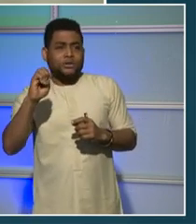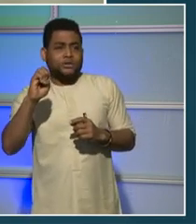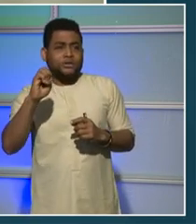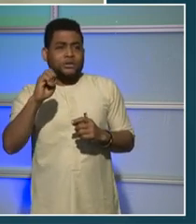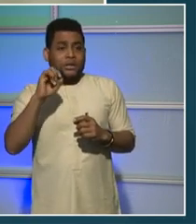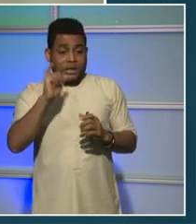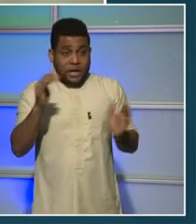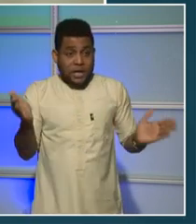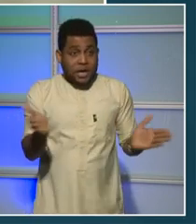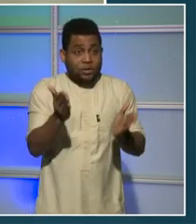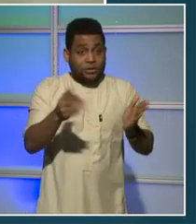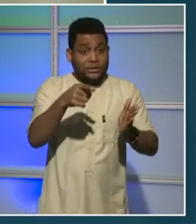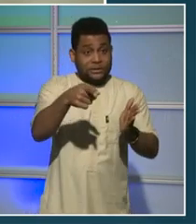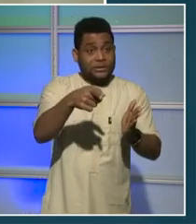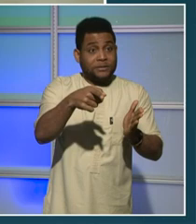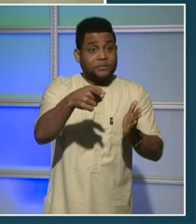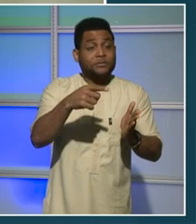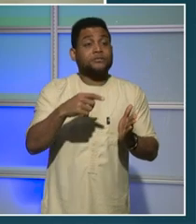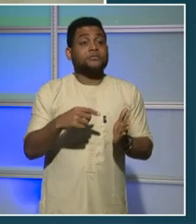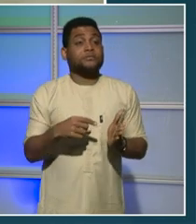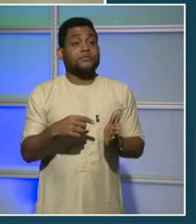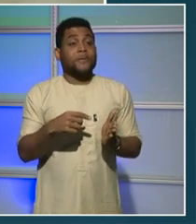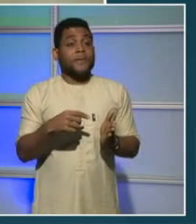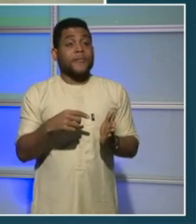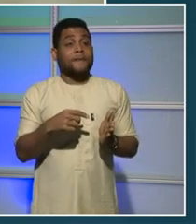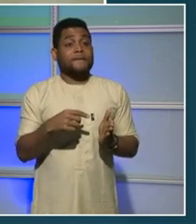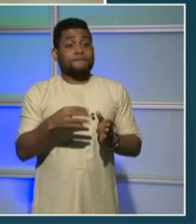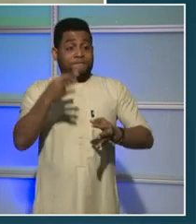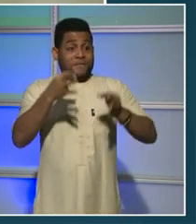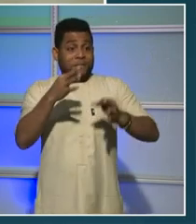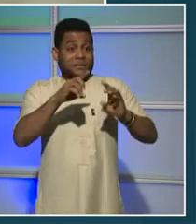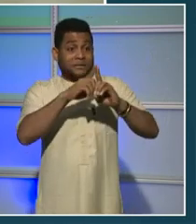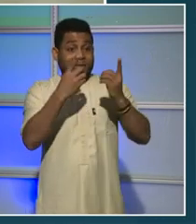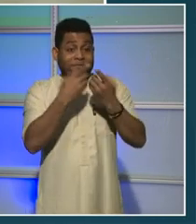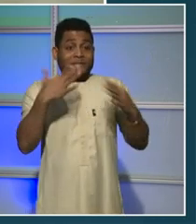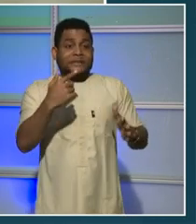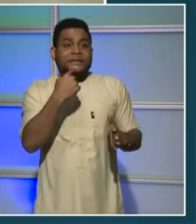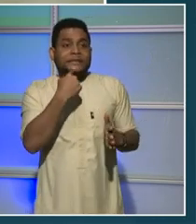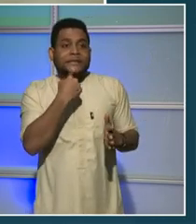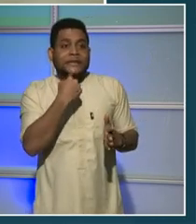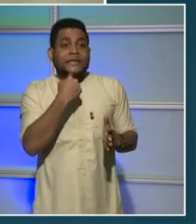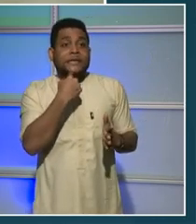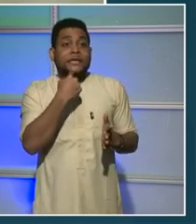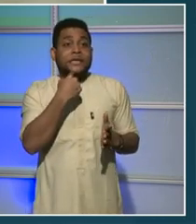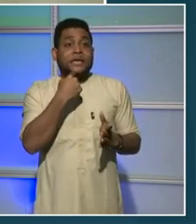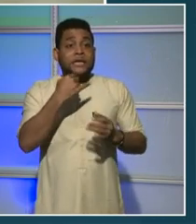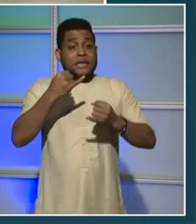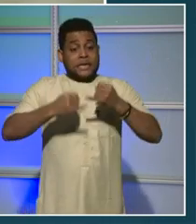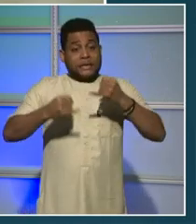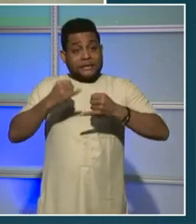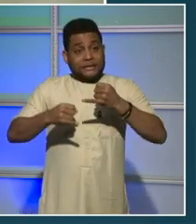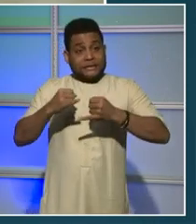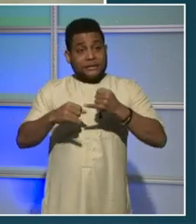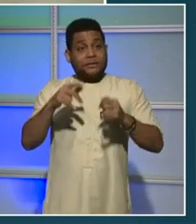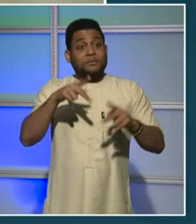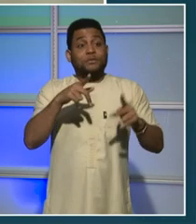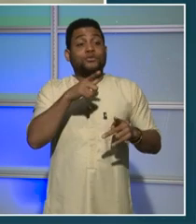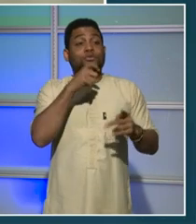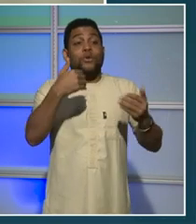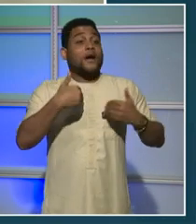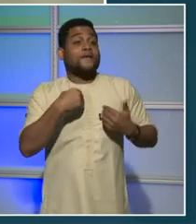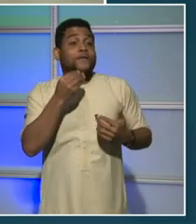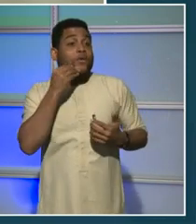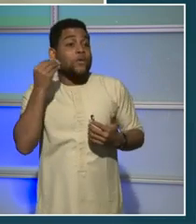Justice Department indicated. And then, finally, homelessness. Here in Ward 6, we have